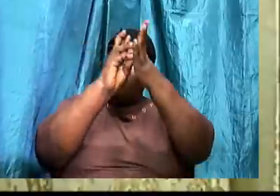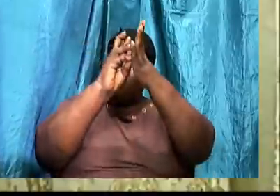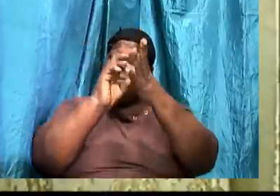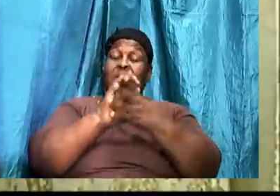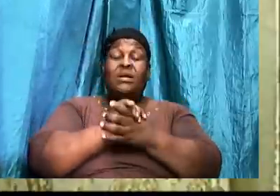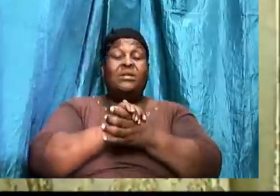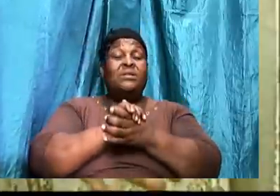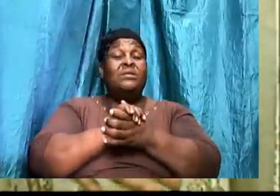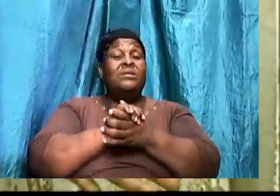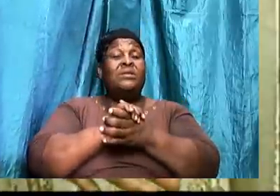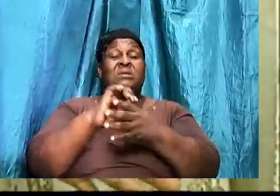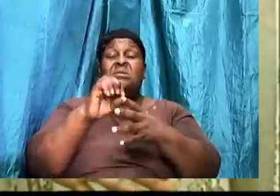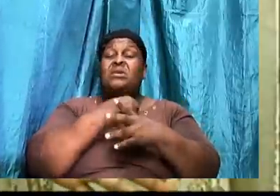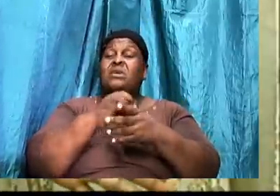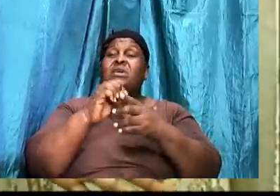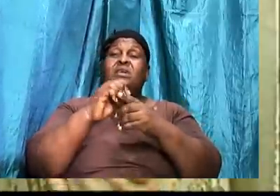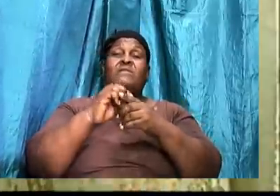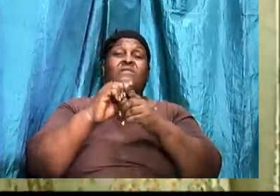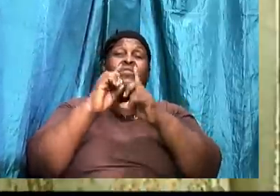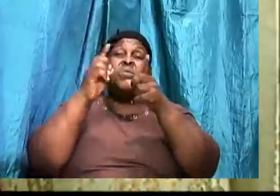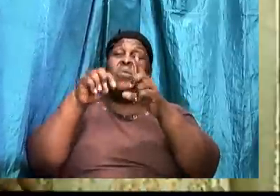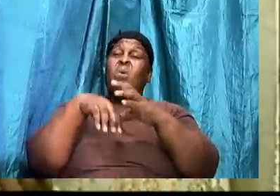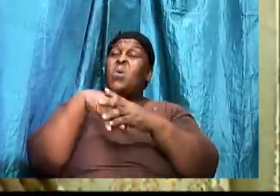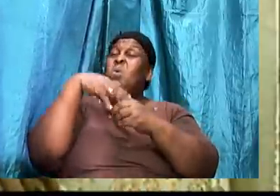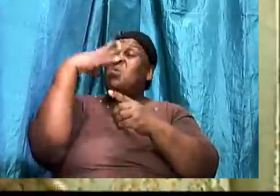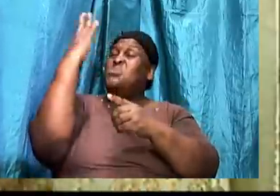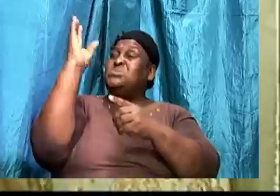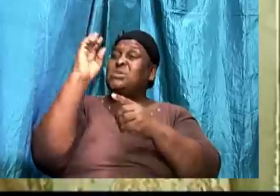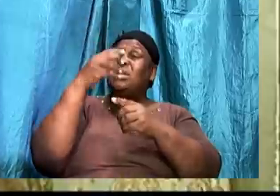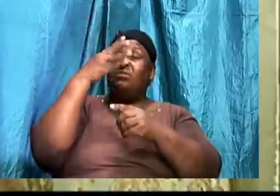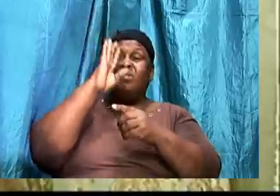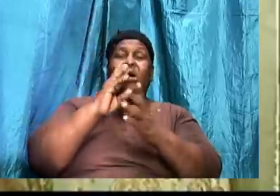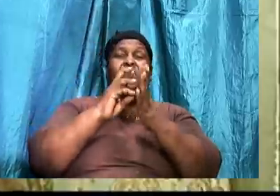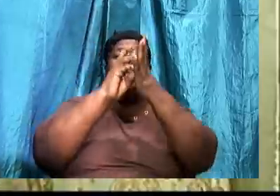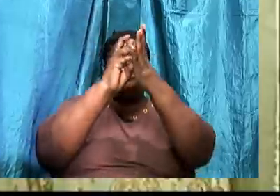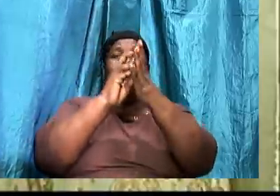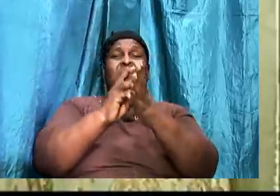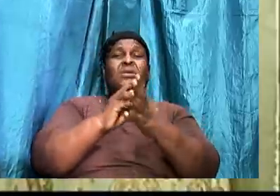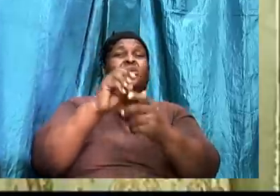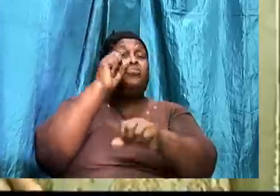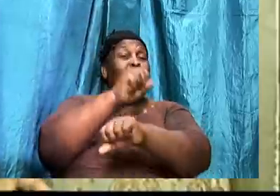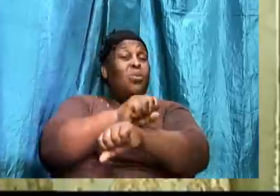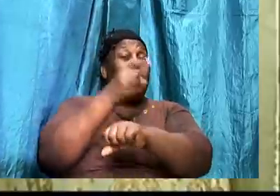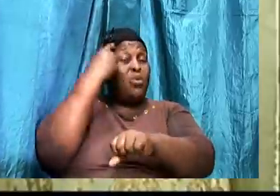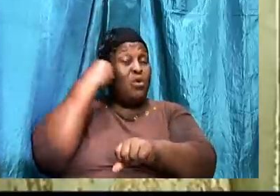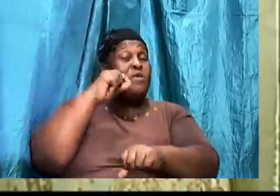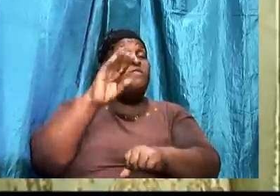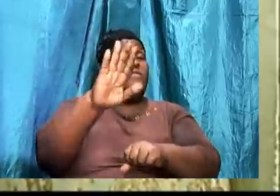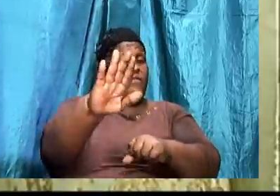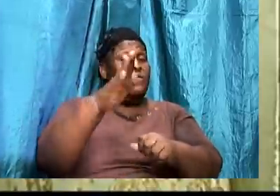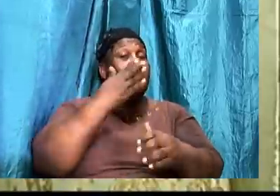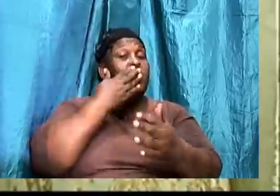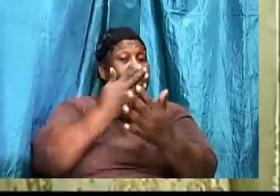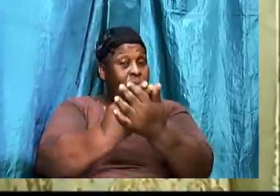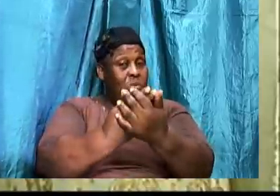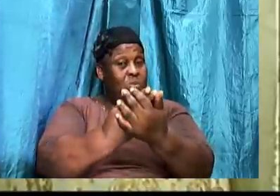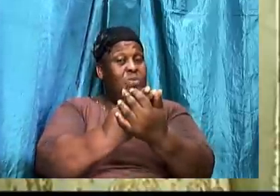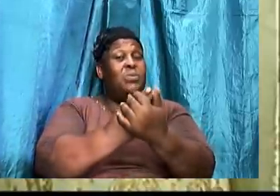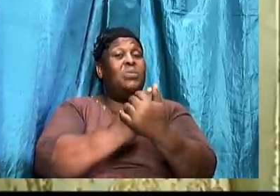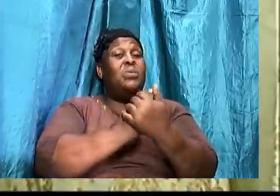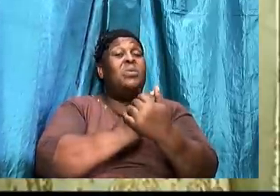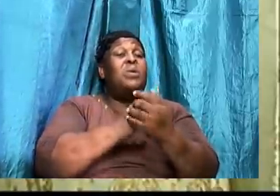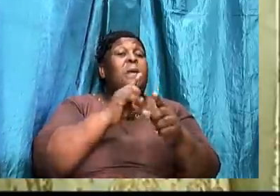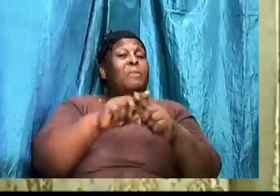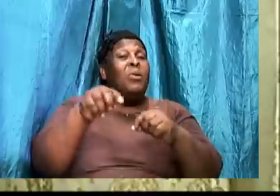And even if you go outside at his will. He will cause it. To work. For your good. Because that is what the Bible says. And the